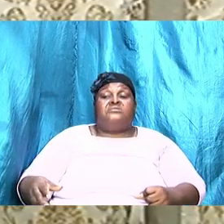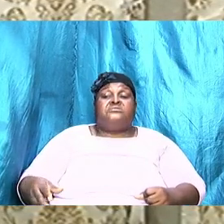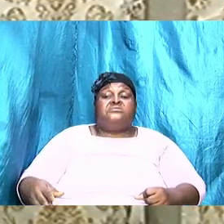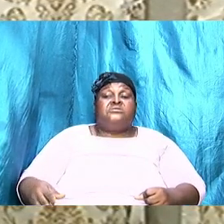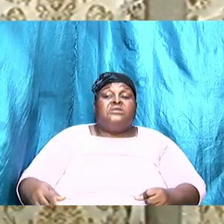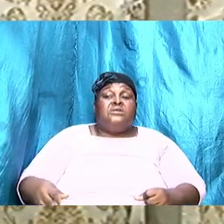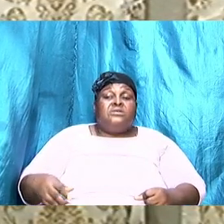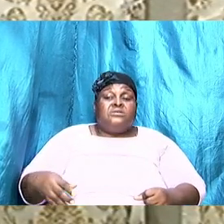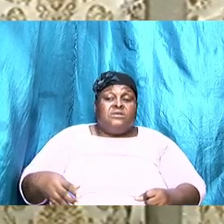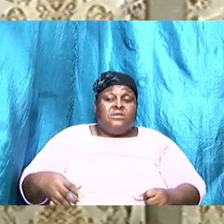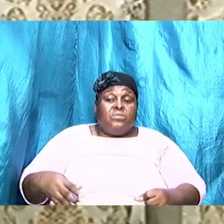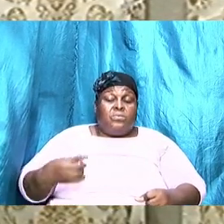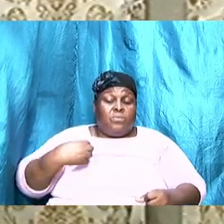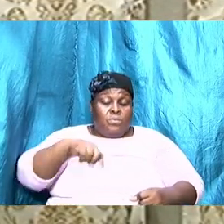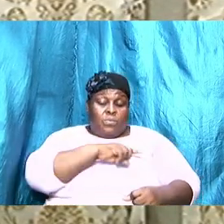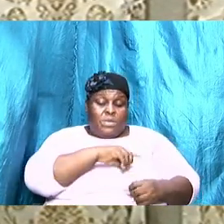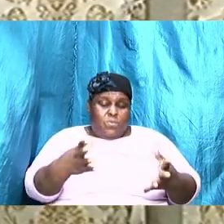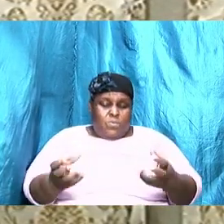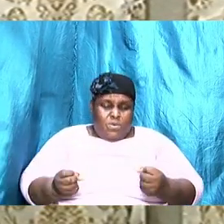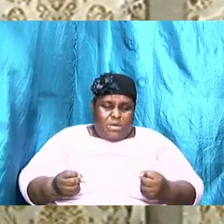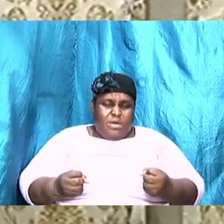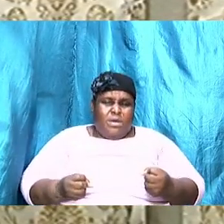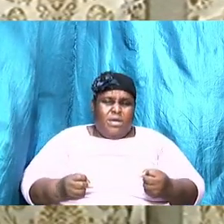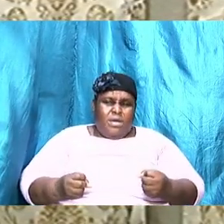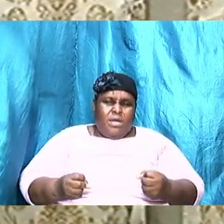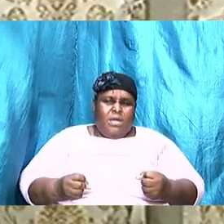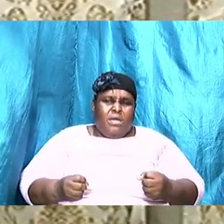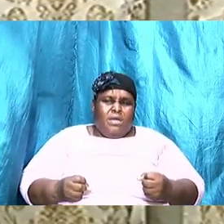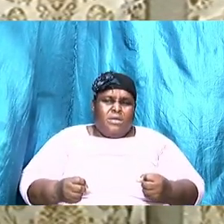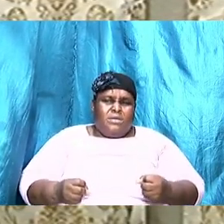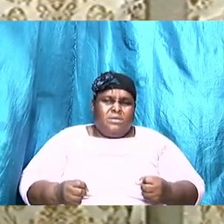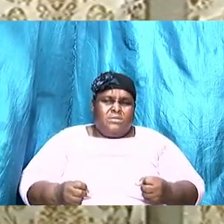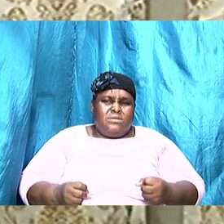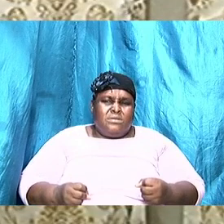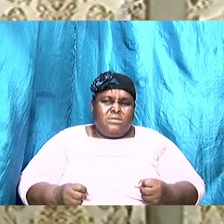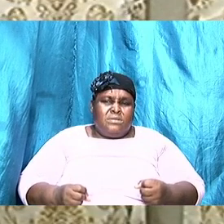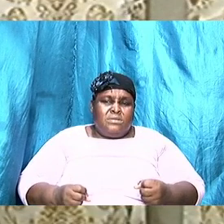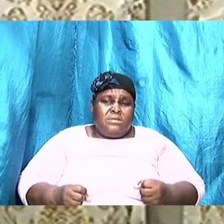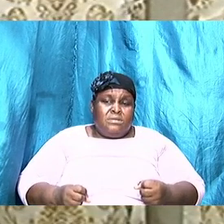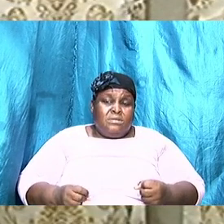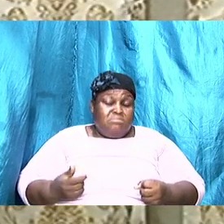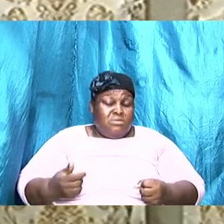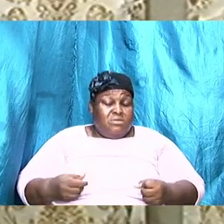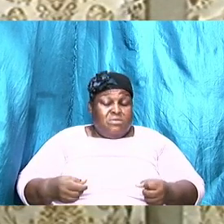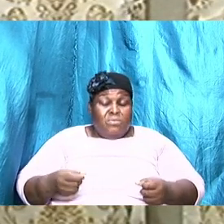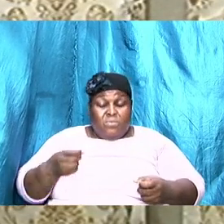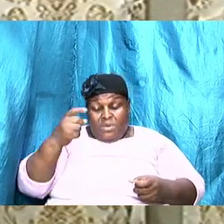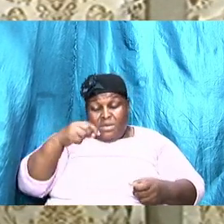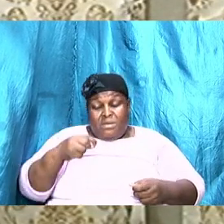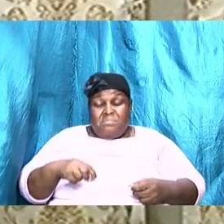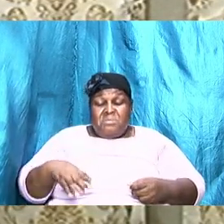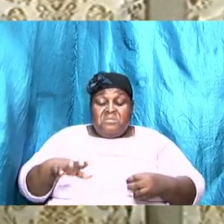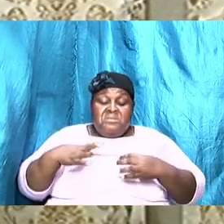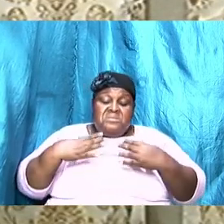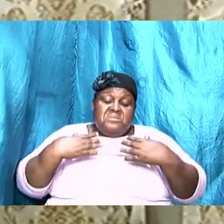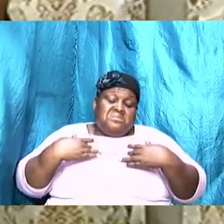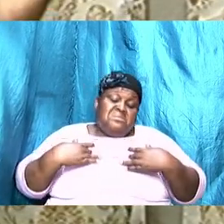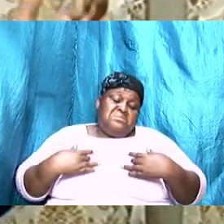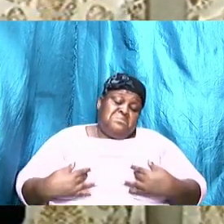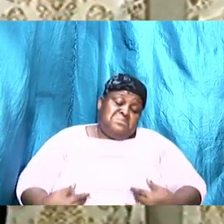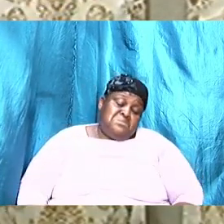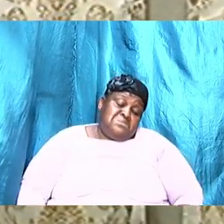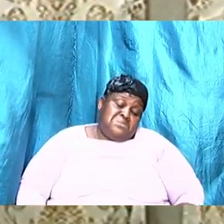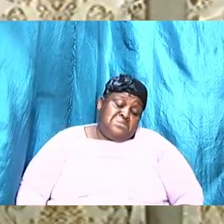line with what we earn otherwise there are going to be stresses and tensions and all